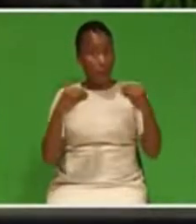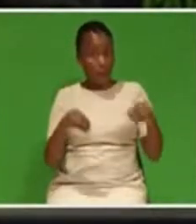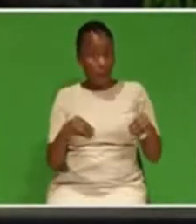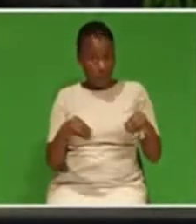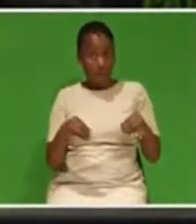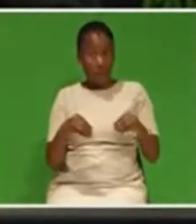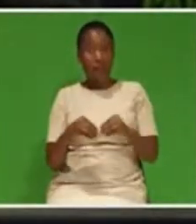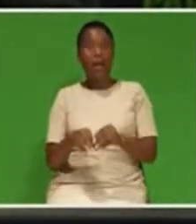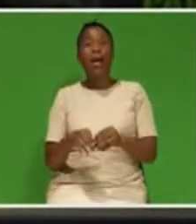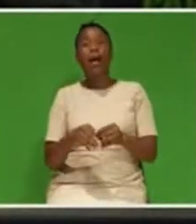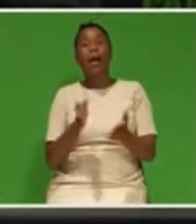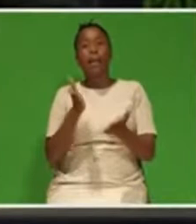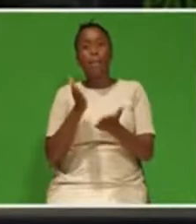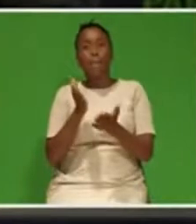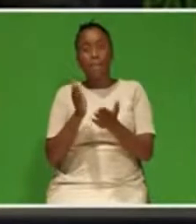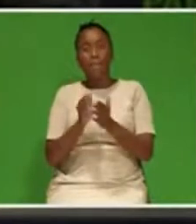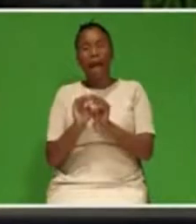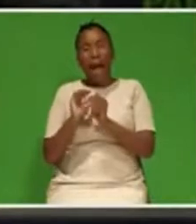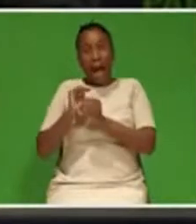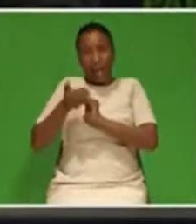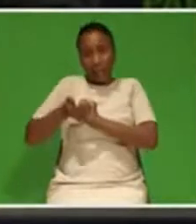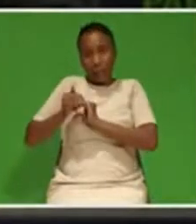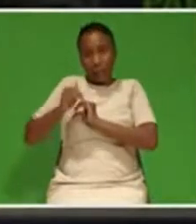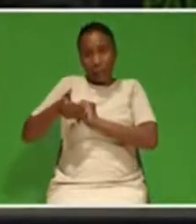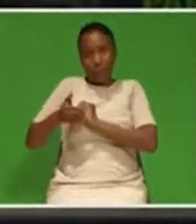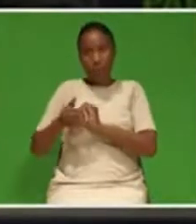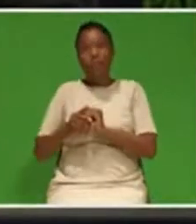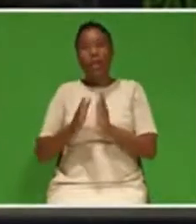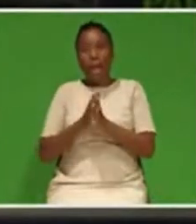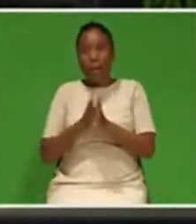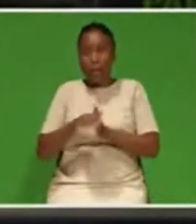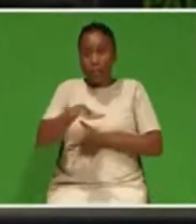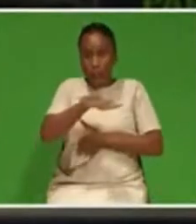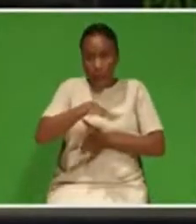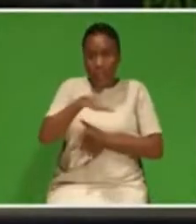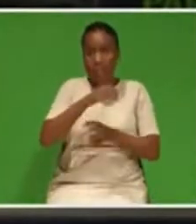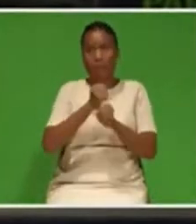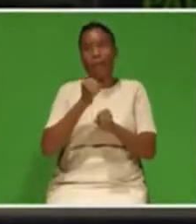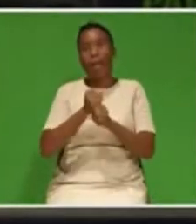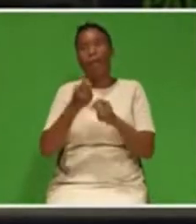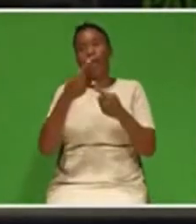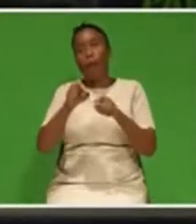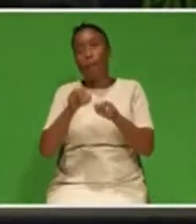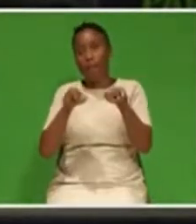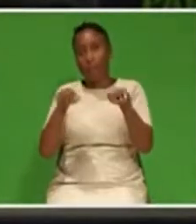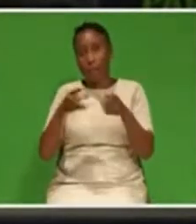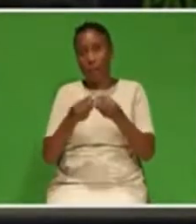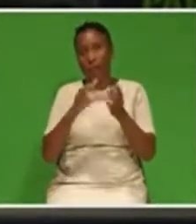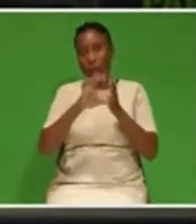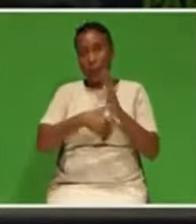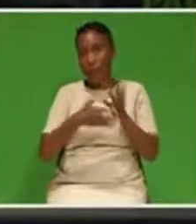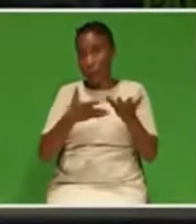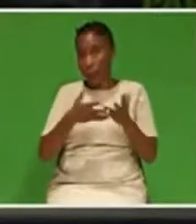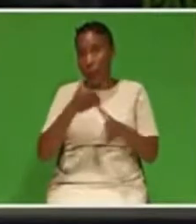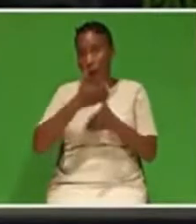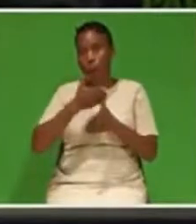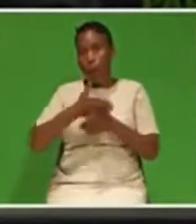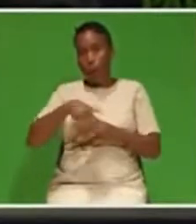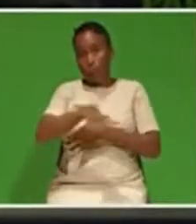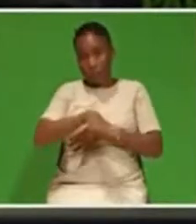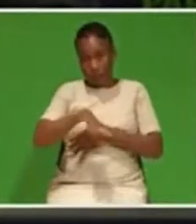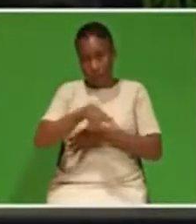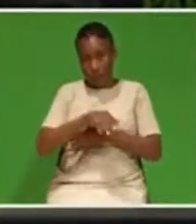reasonable accommodation for persons with disabilities in the workplace. The Honorable